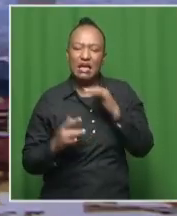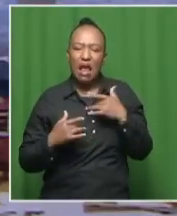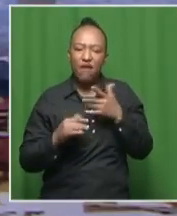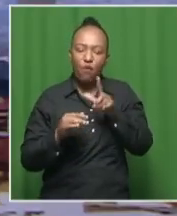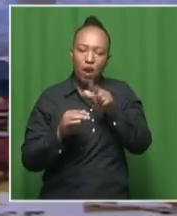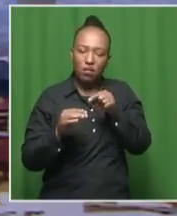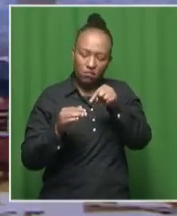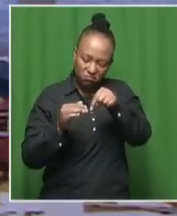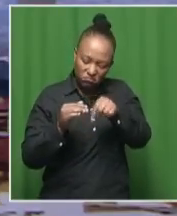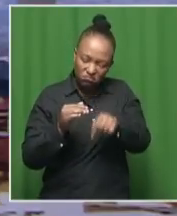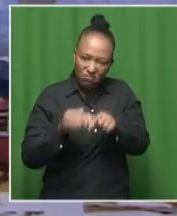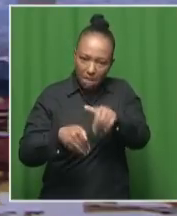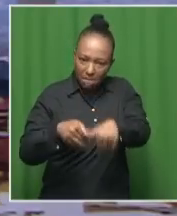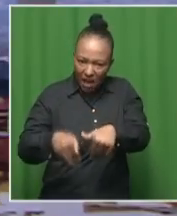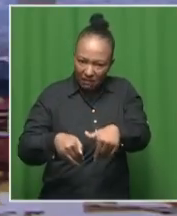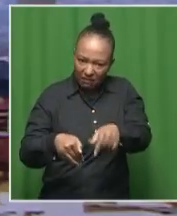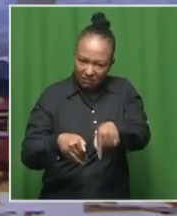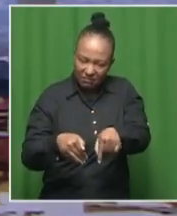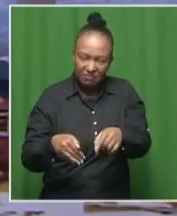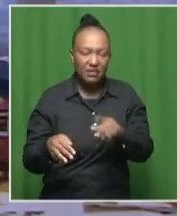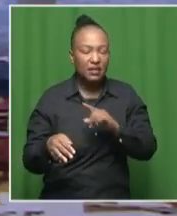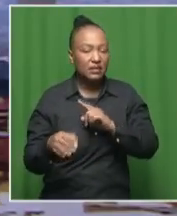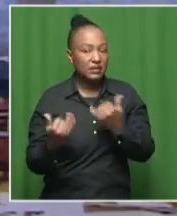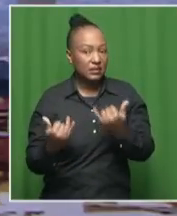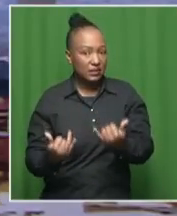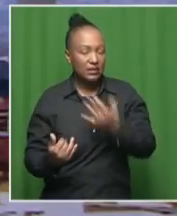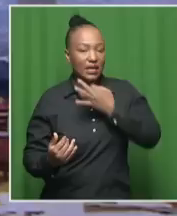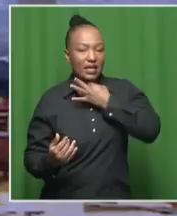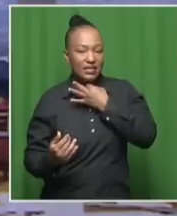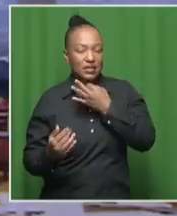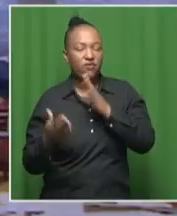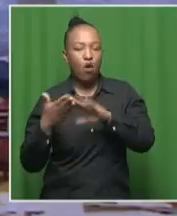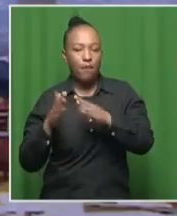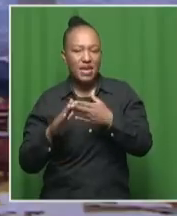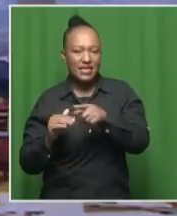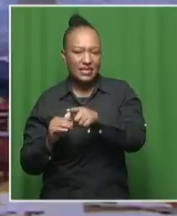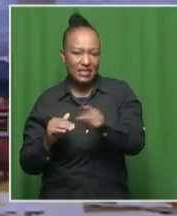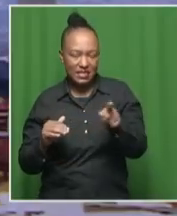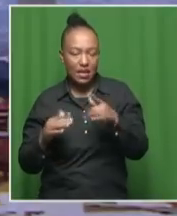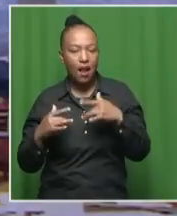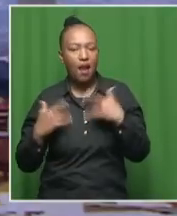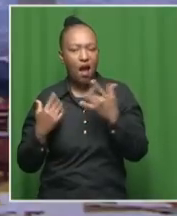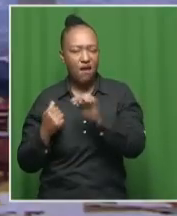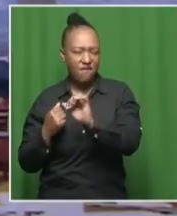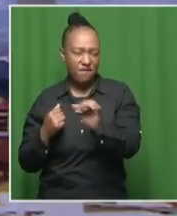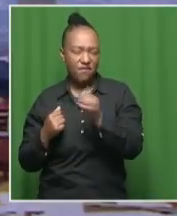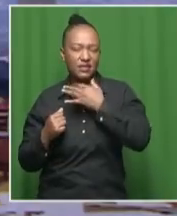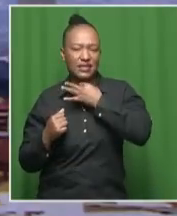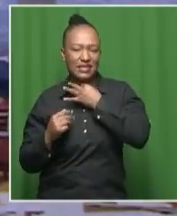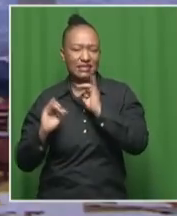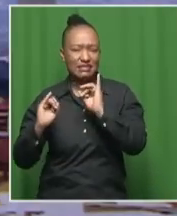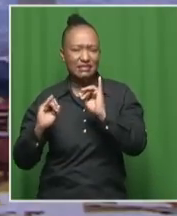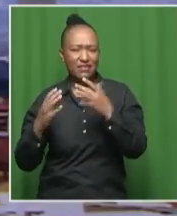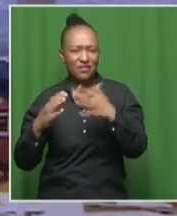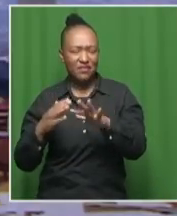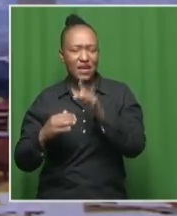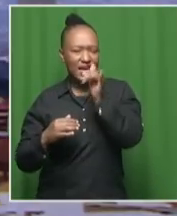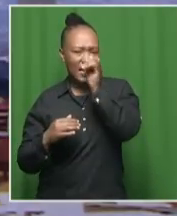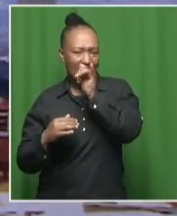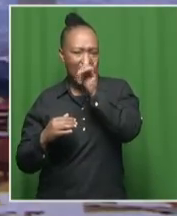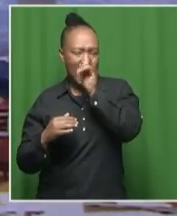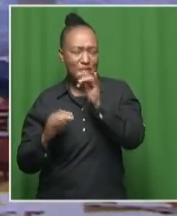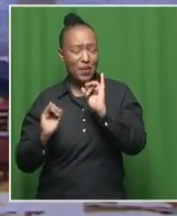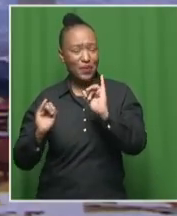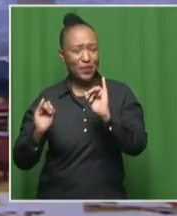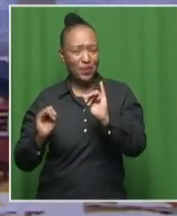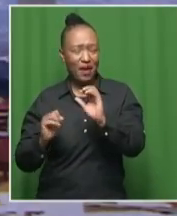Lee area. This has of course put the risk of the residents, their lives at risk who have seen a rise in crime and unstable roads